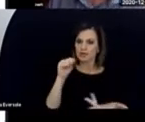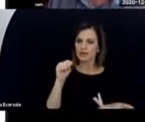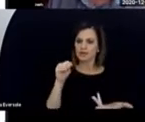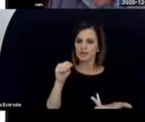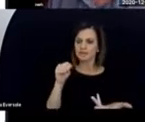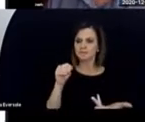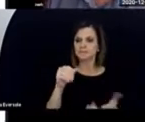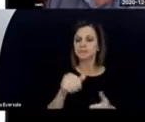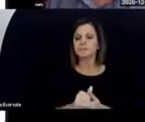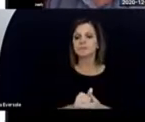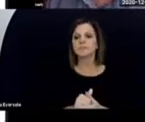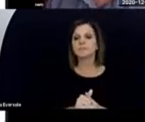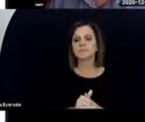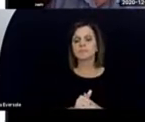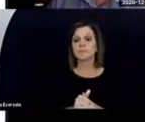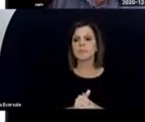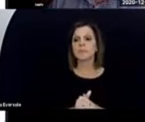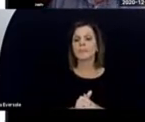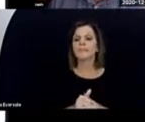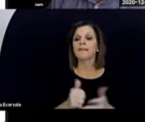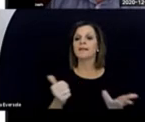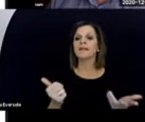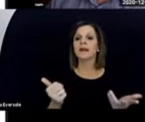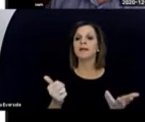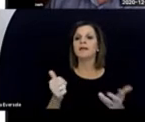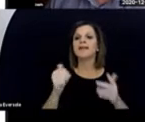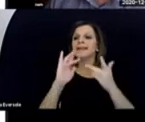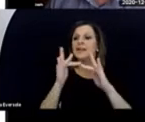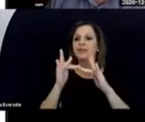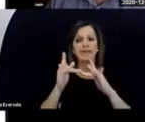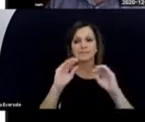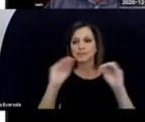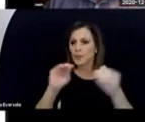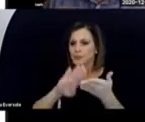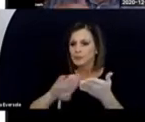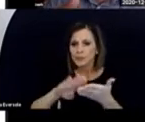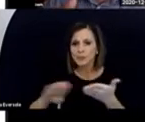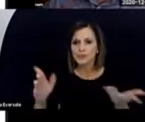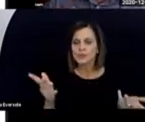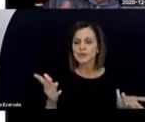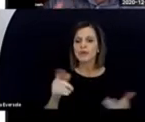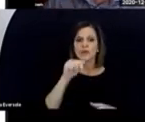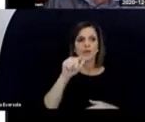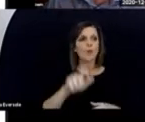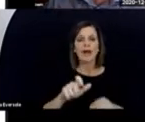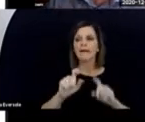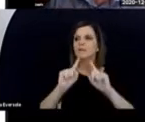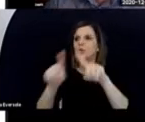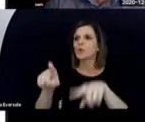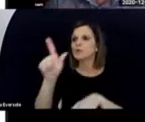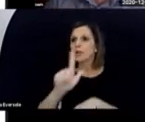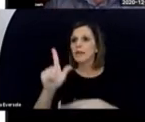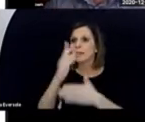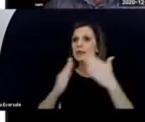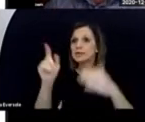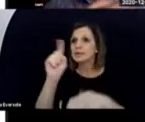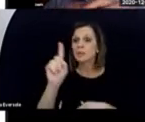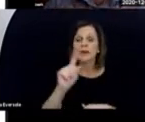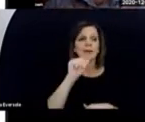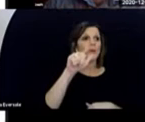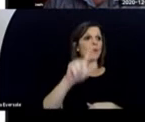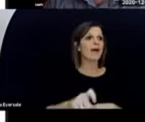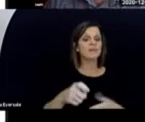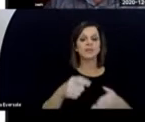you don't have to go to some library somewhere. You don't have to pay somebody to photocopy articles and mail them to you.